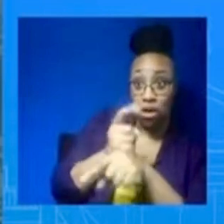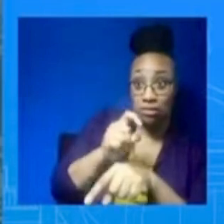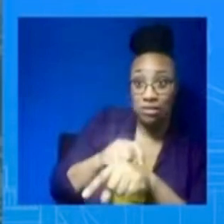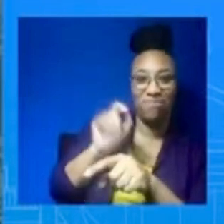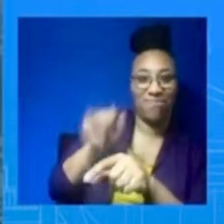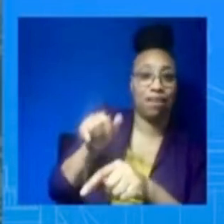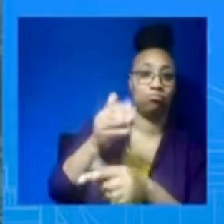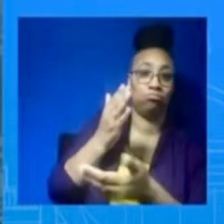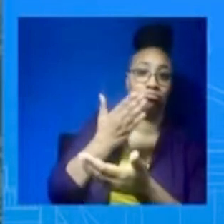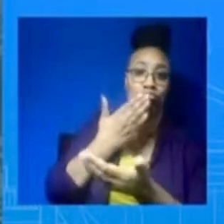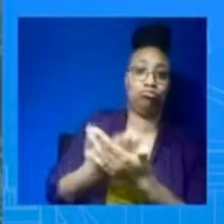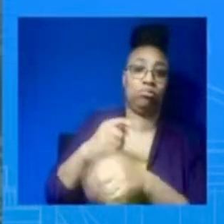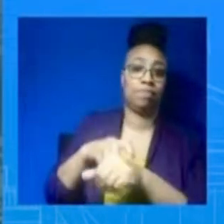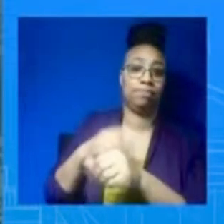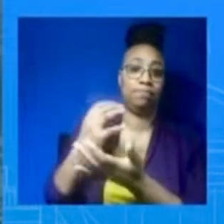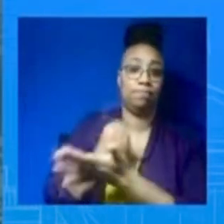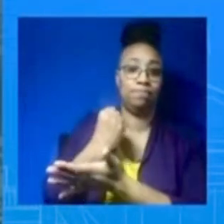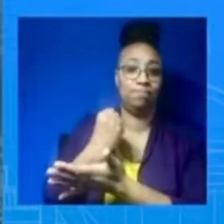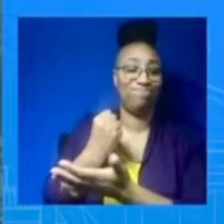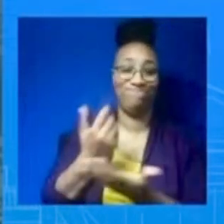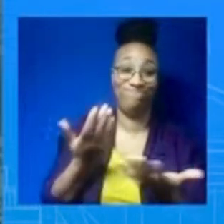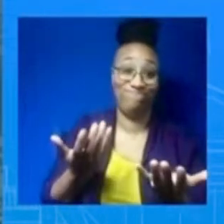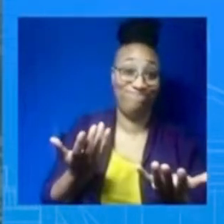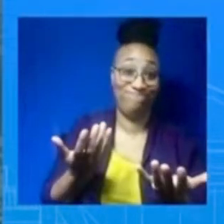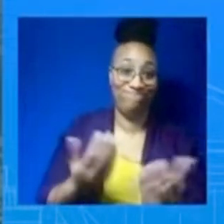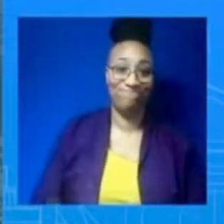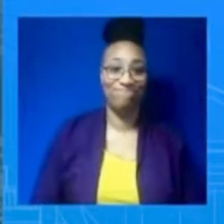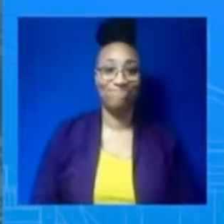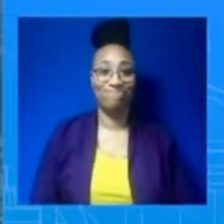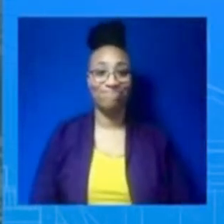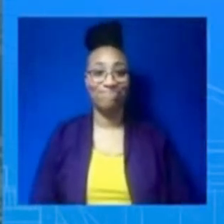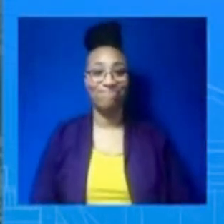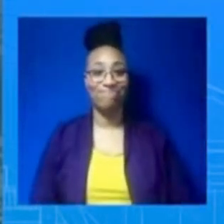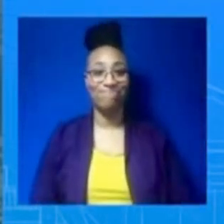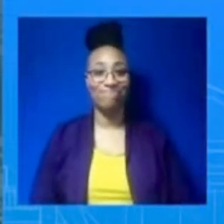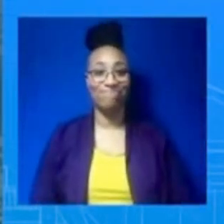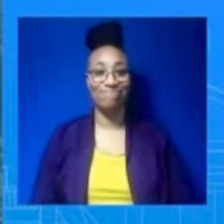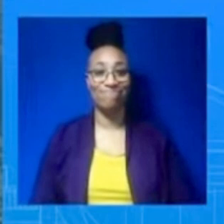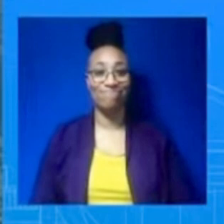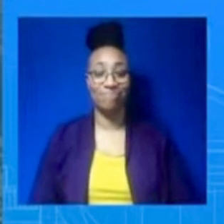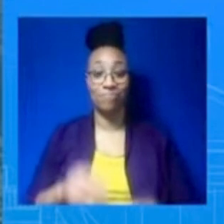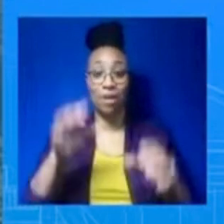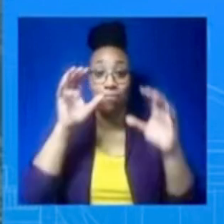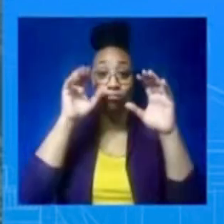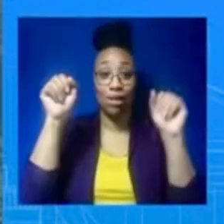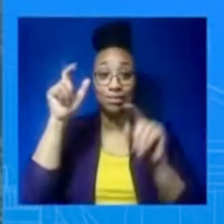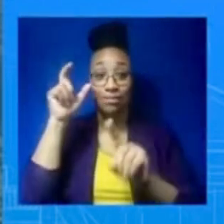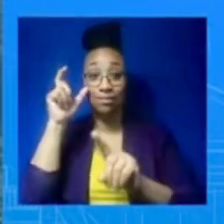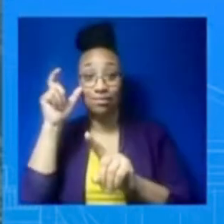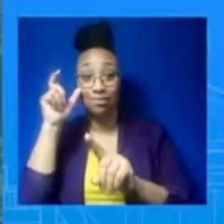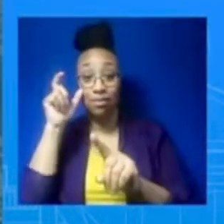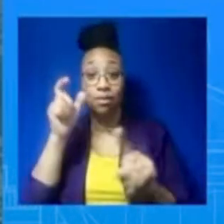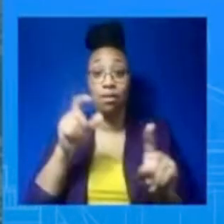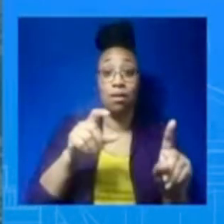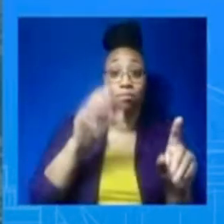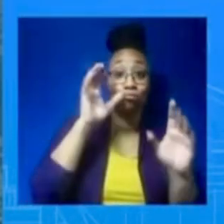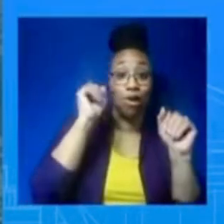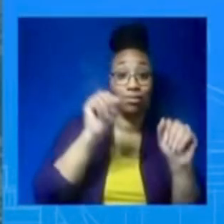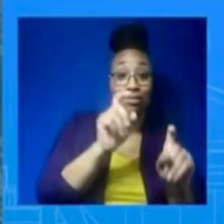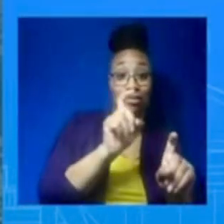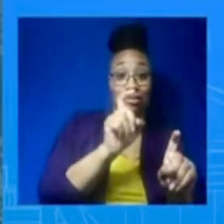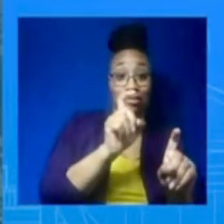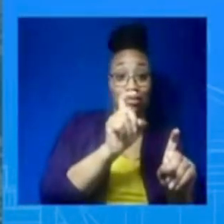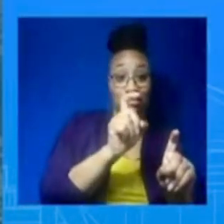and President Xi, is that the lines of communication with the PRC remain open. I recognize that there are tensions, but